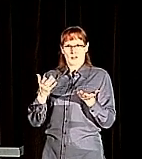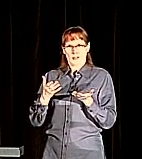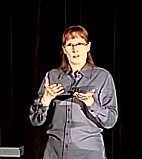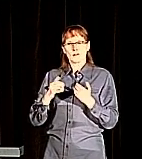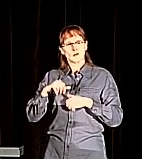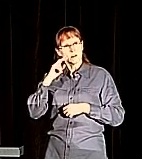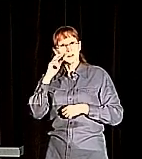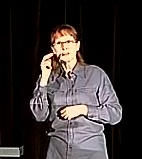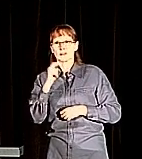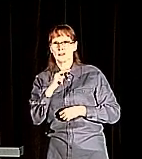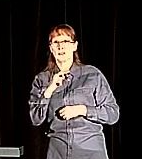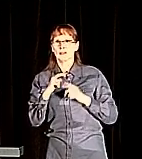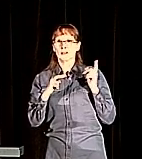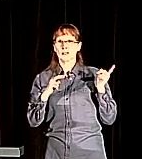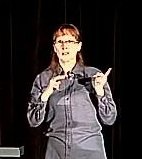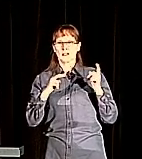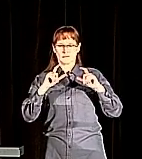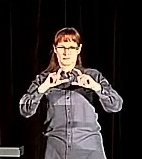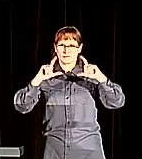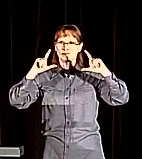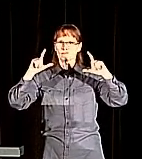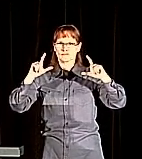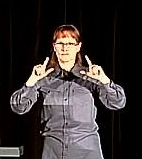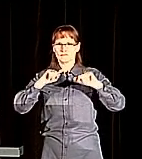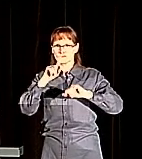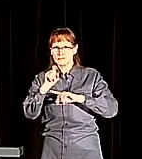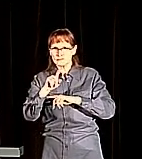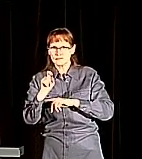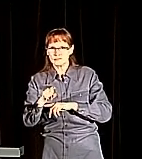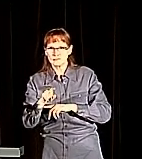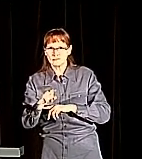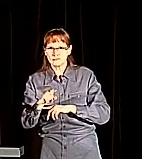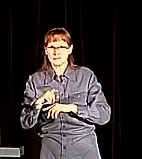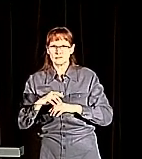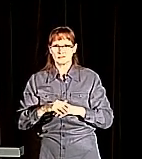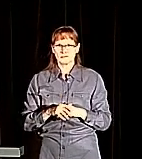not the words were like good over a course of several different vetters.